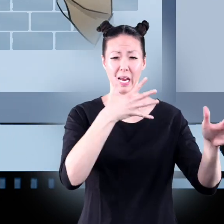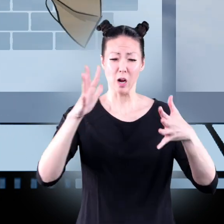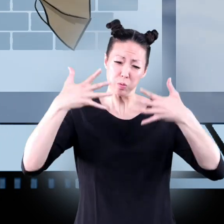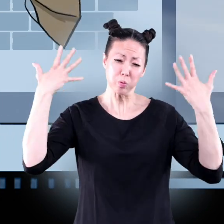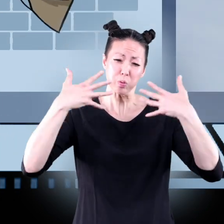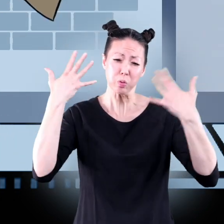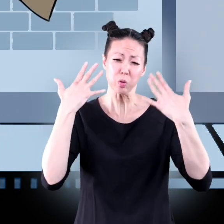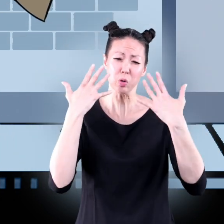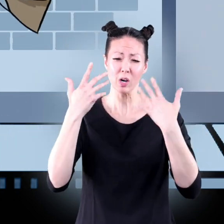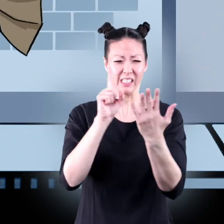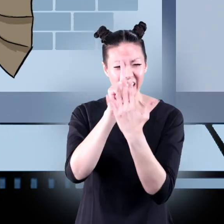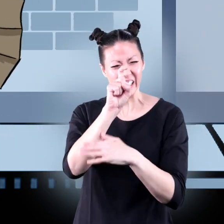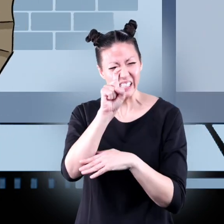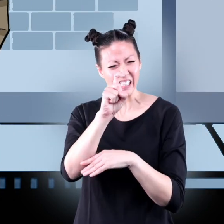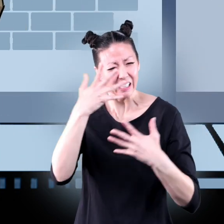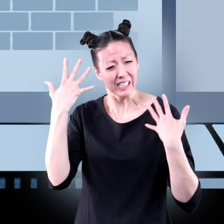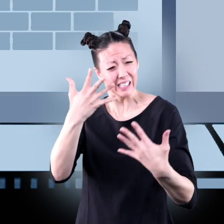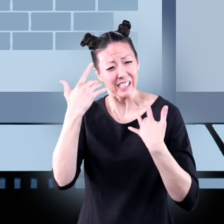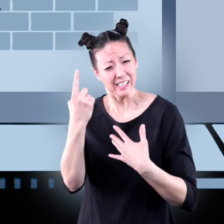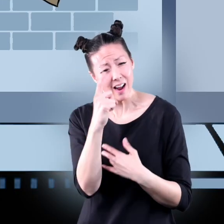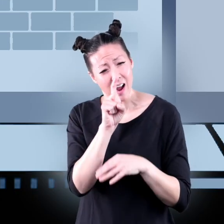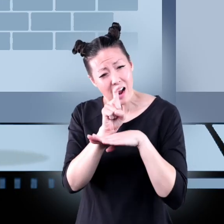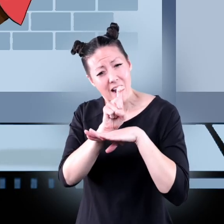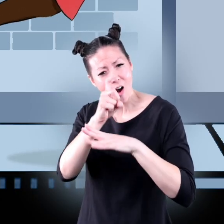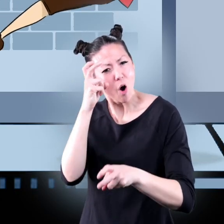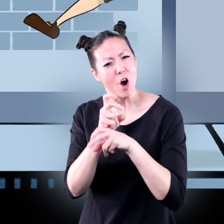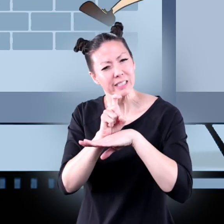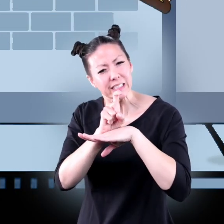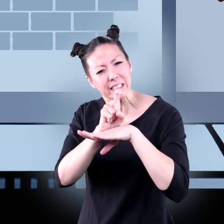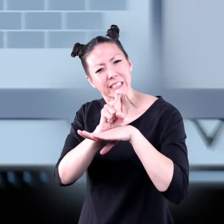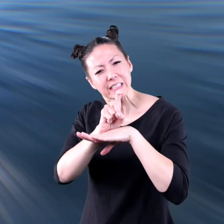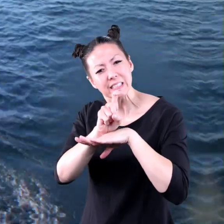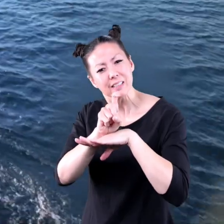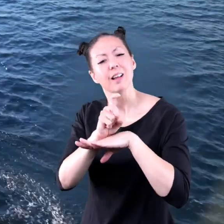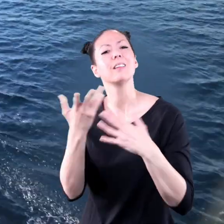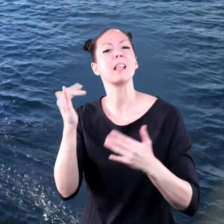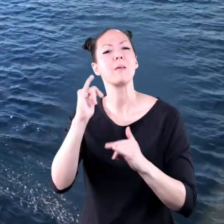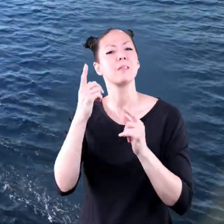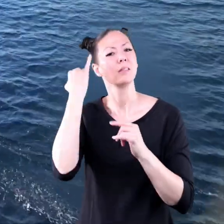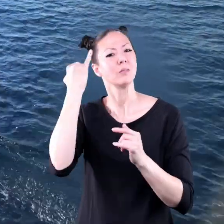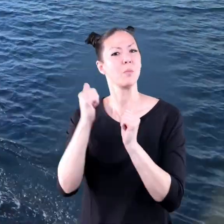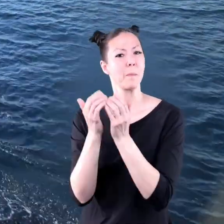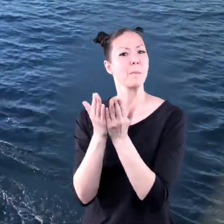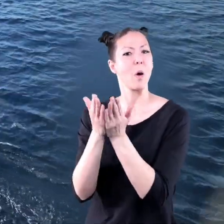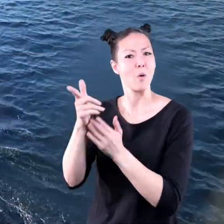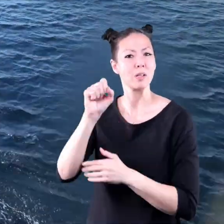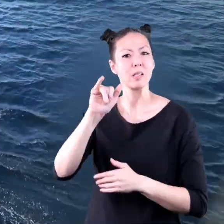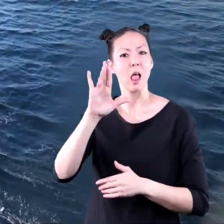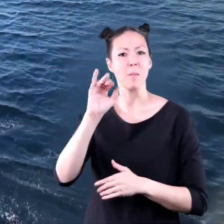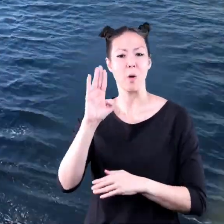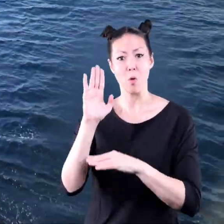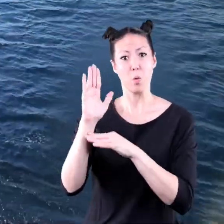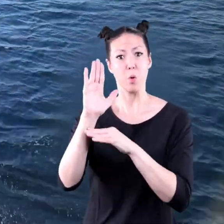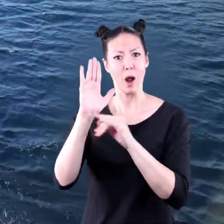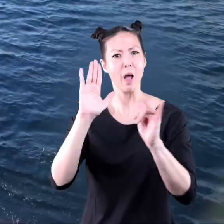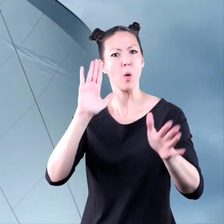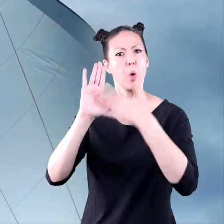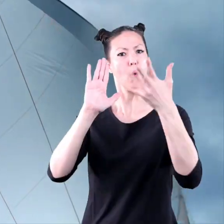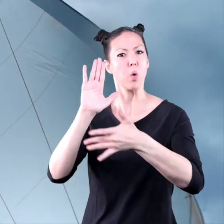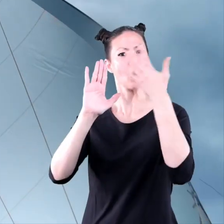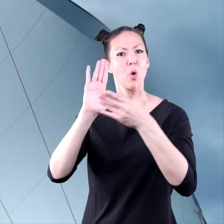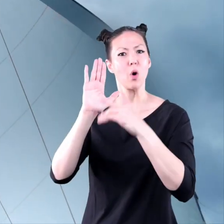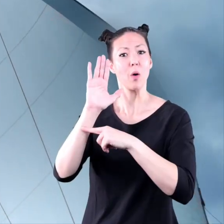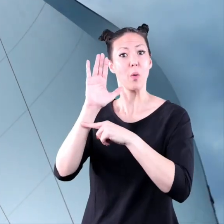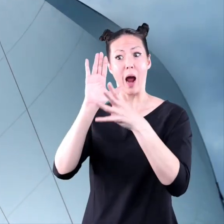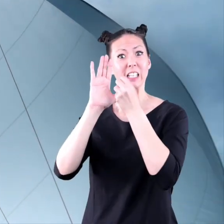you'll discover it's harder to move with the wind blowing in your face. A sailboat uses air resistance to maneuver the